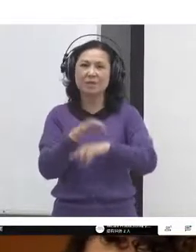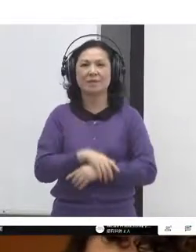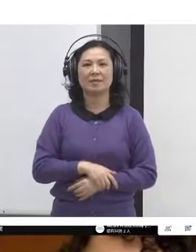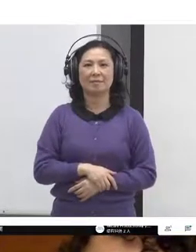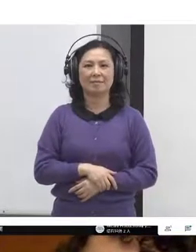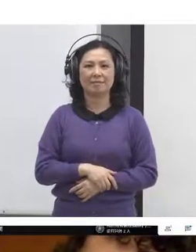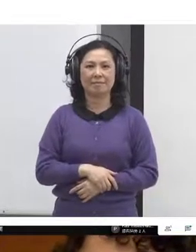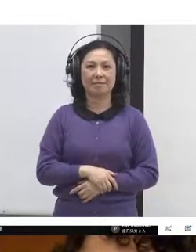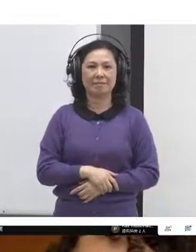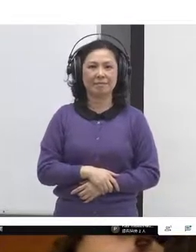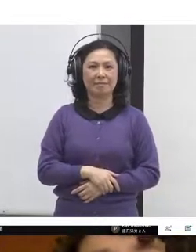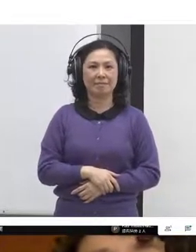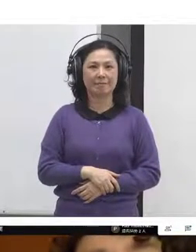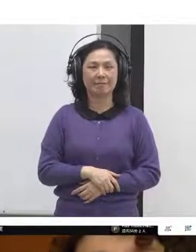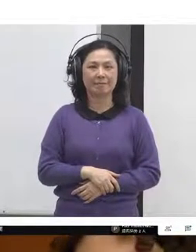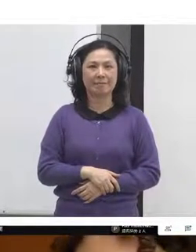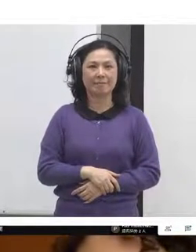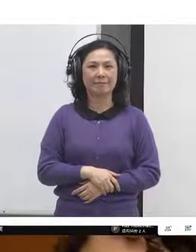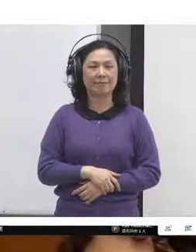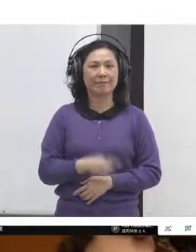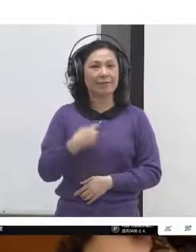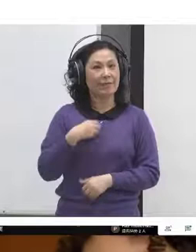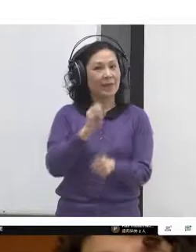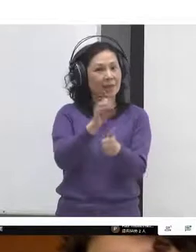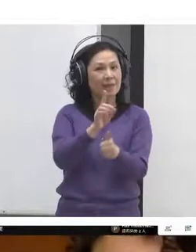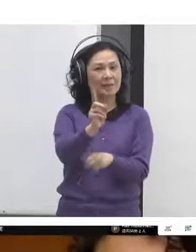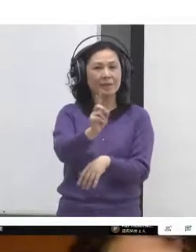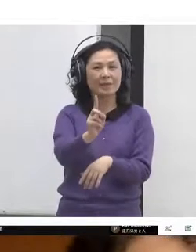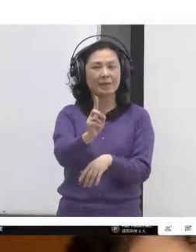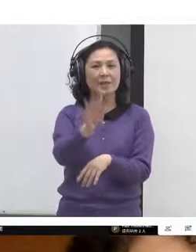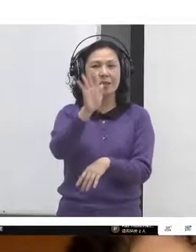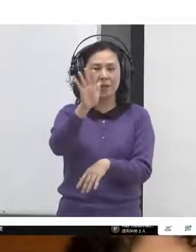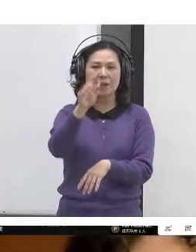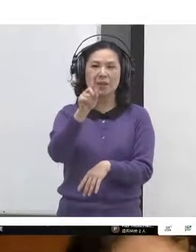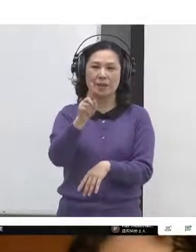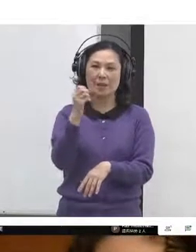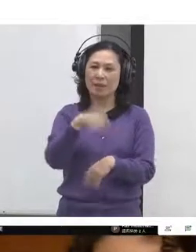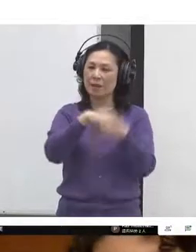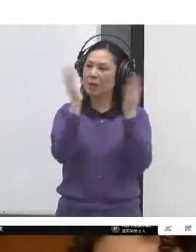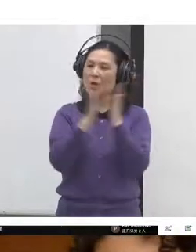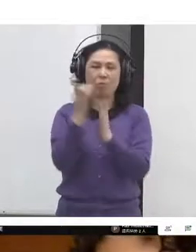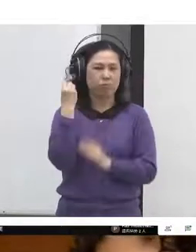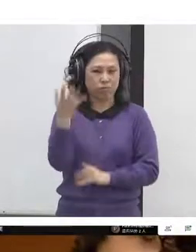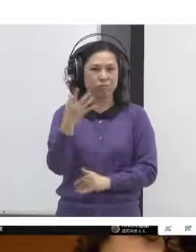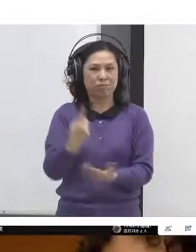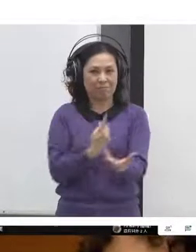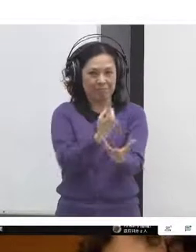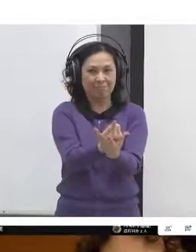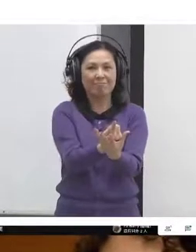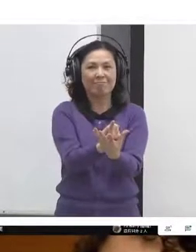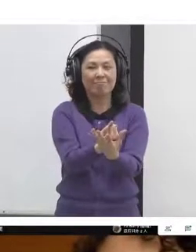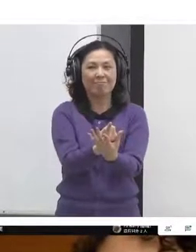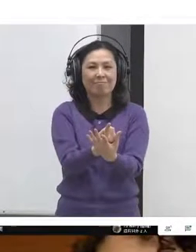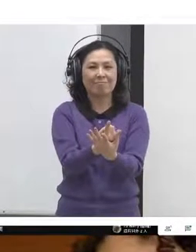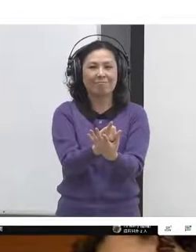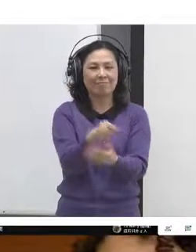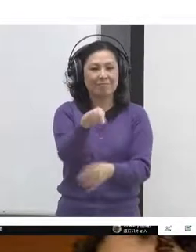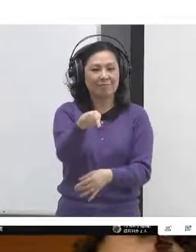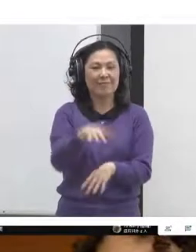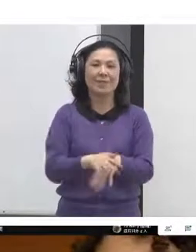big new player on the scene to the municipalist movement. In late 2018,